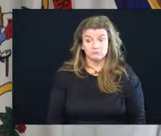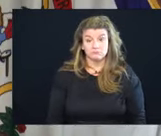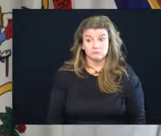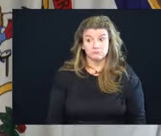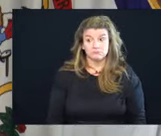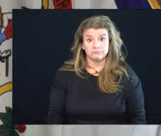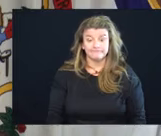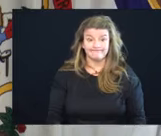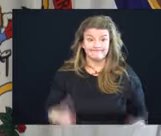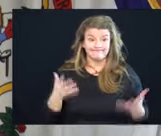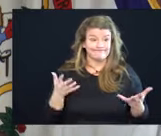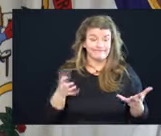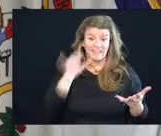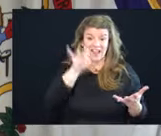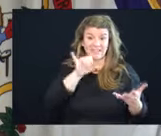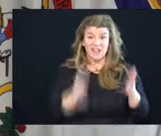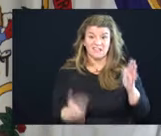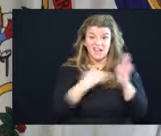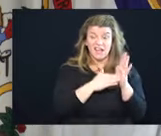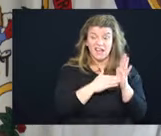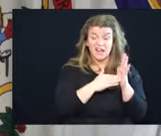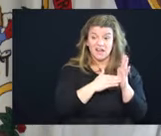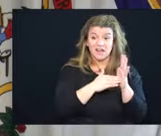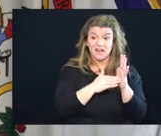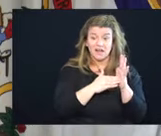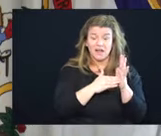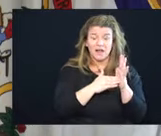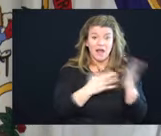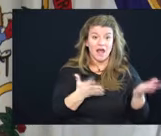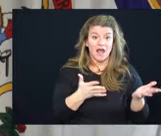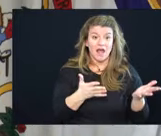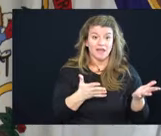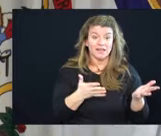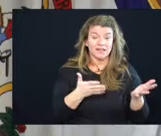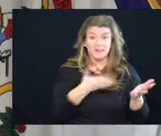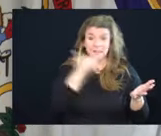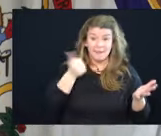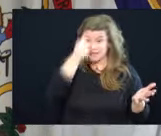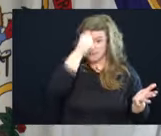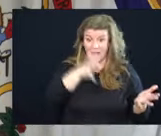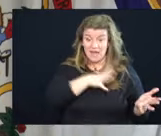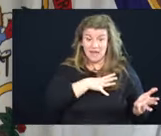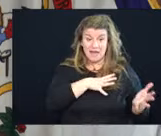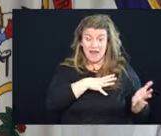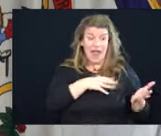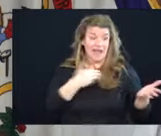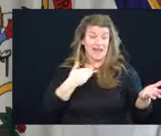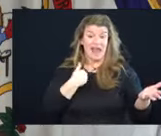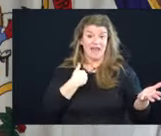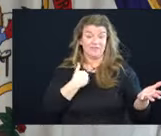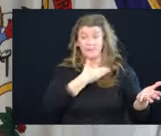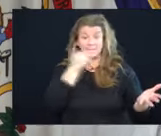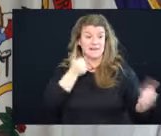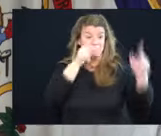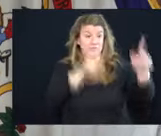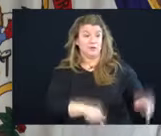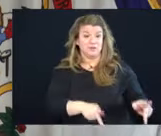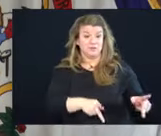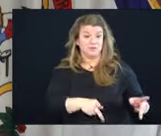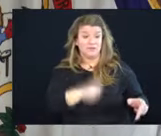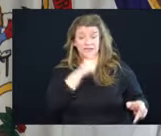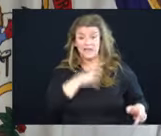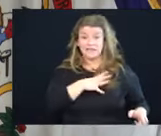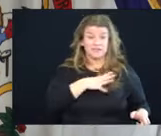that's, that's, that's the best guy that I can possibly have, or best human, best lady,